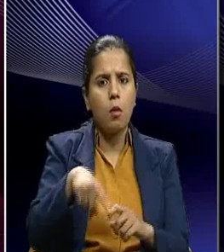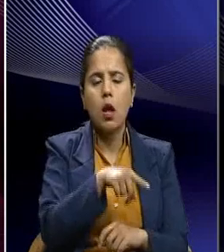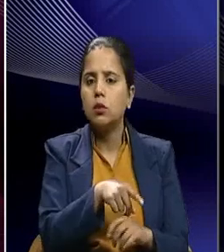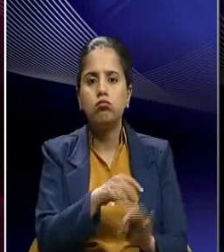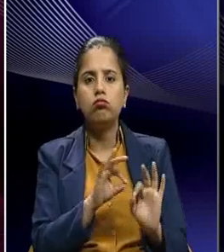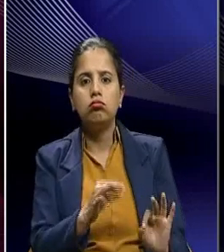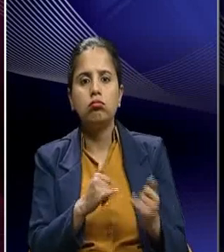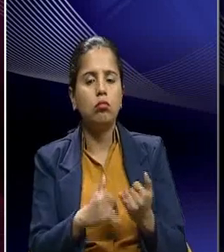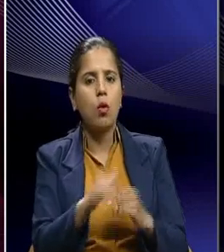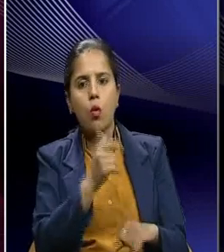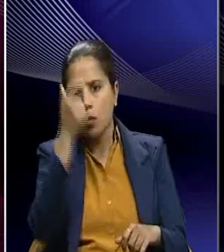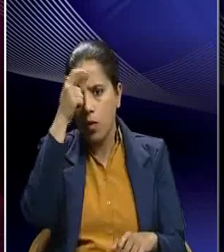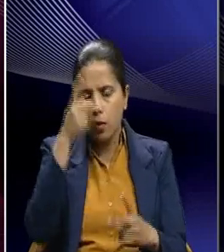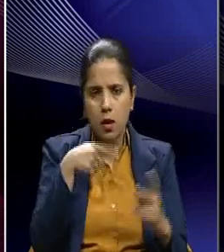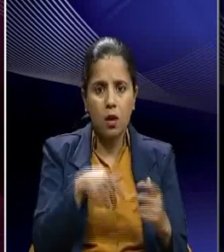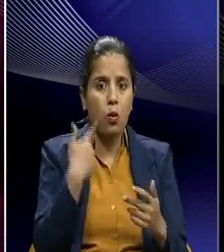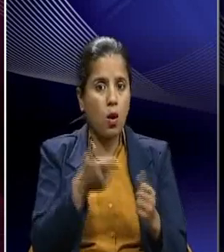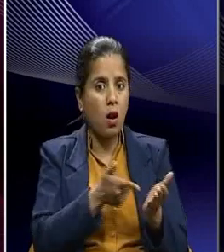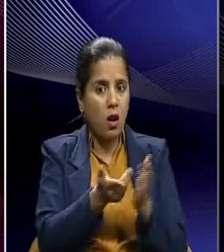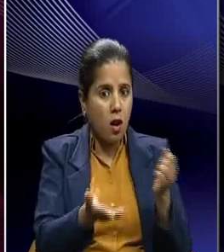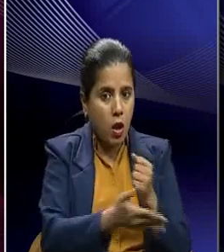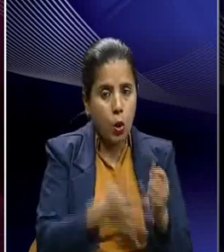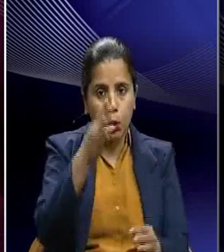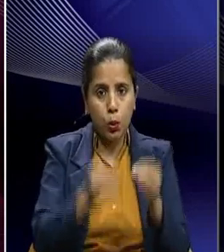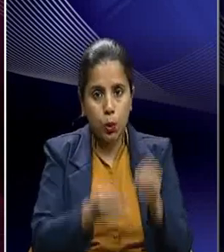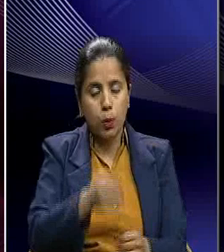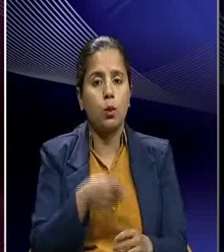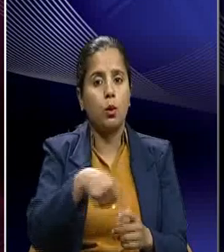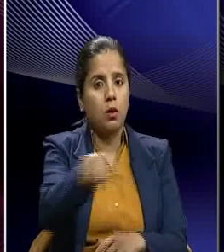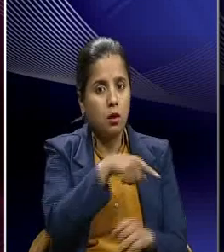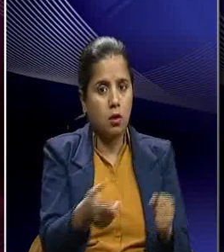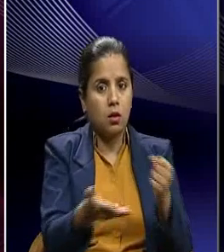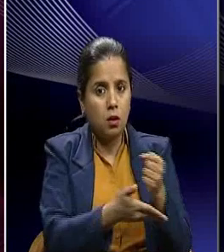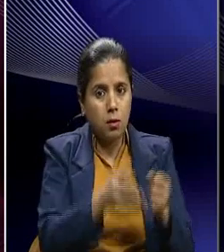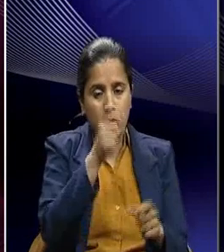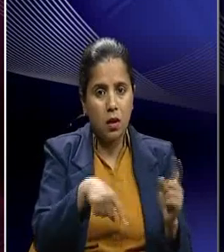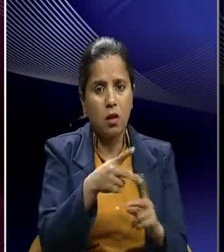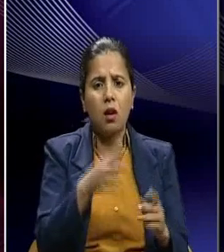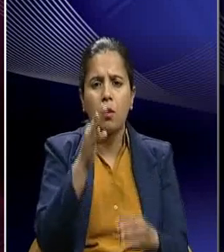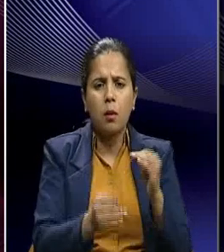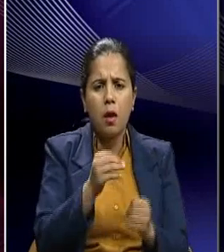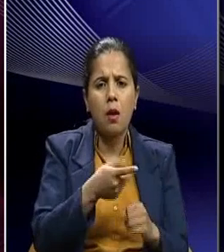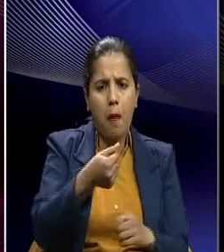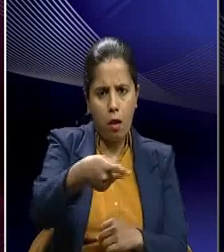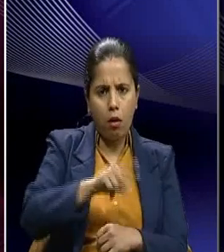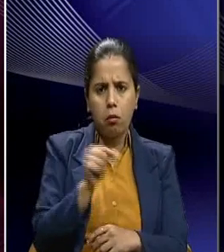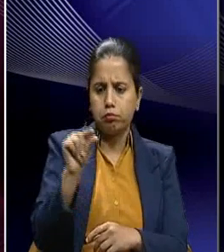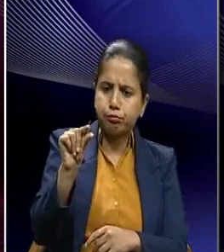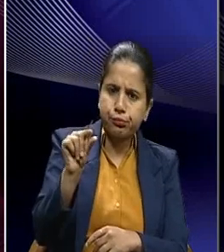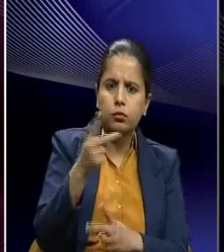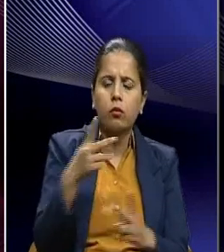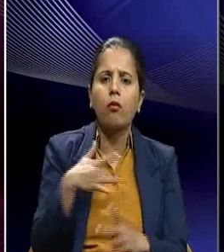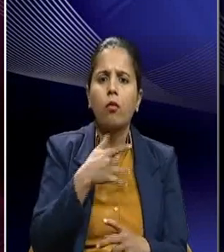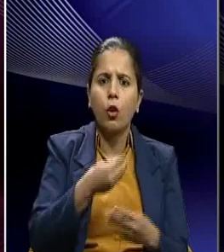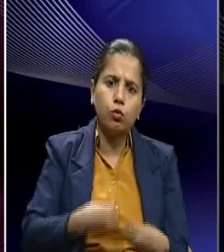whether they were the agrarian farmers or the milk farmers. And milk farmers they were getting very less returns and even